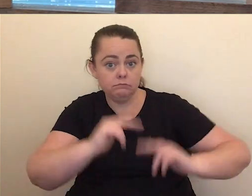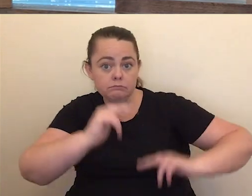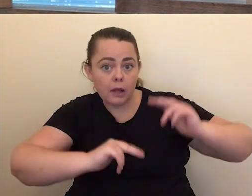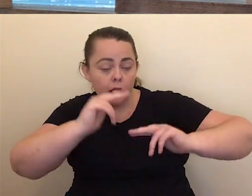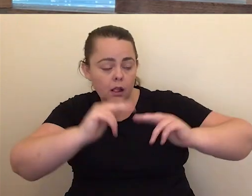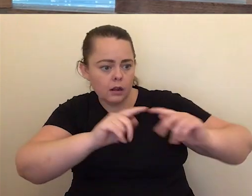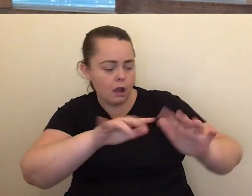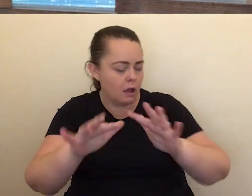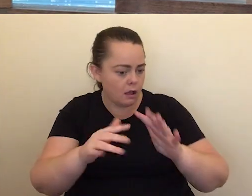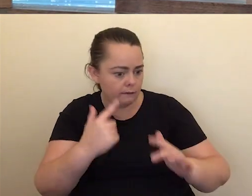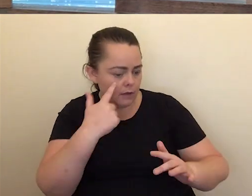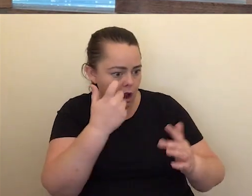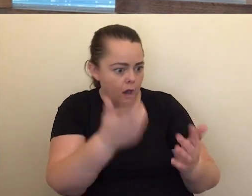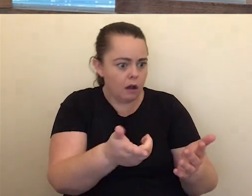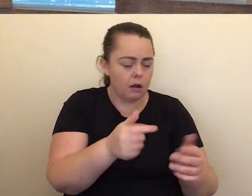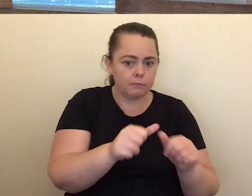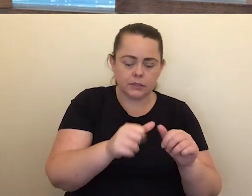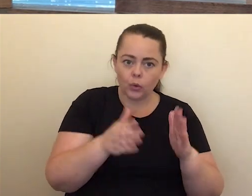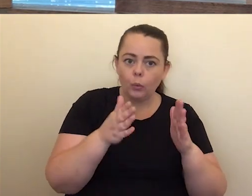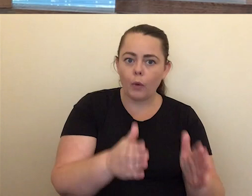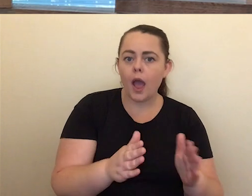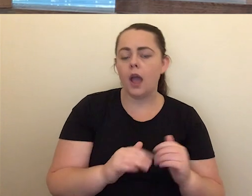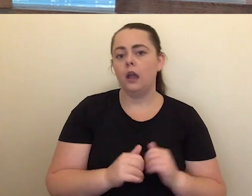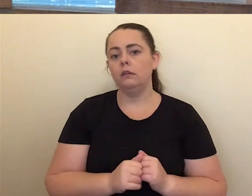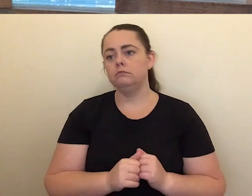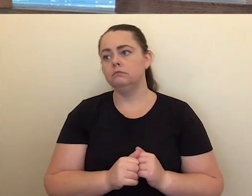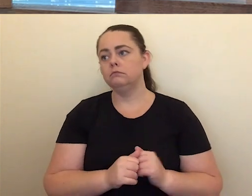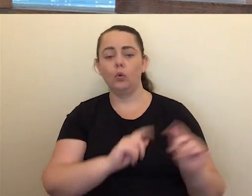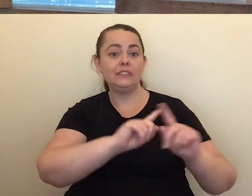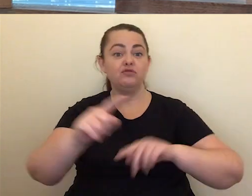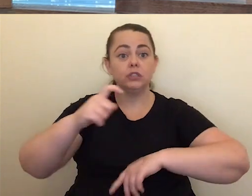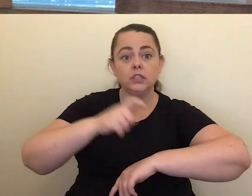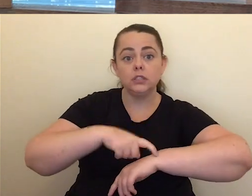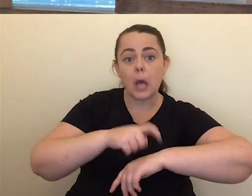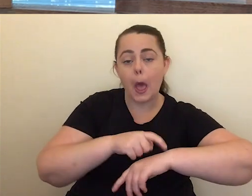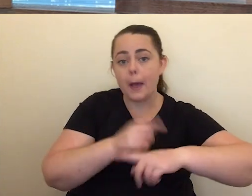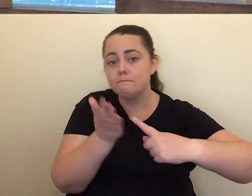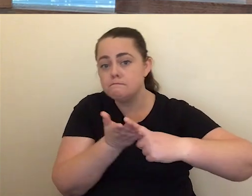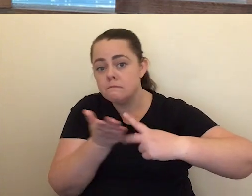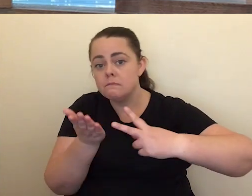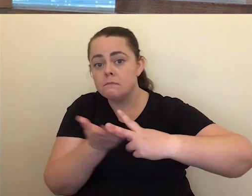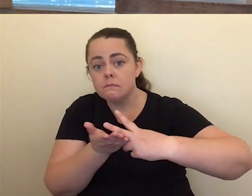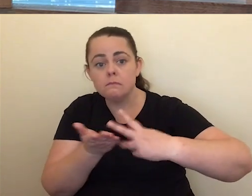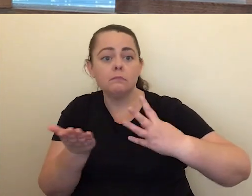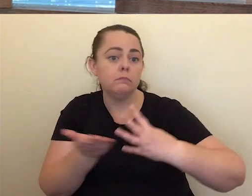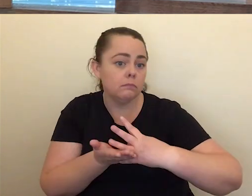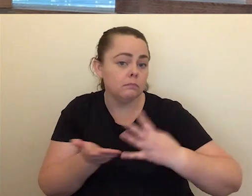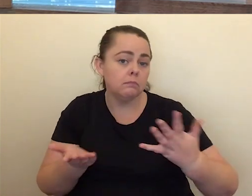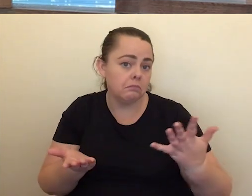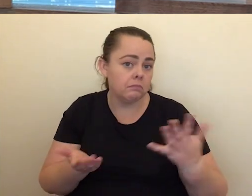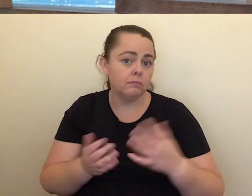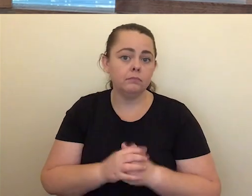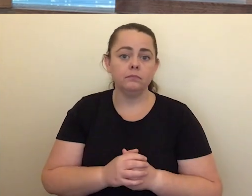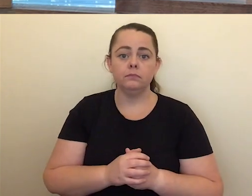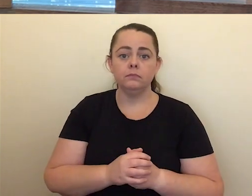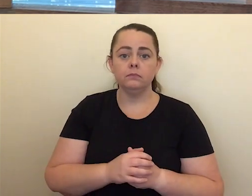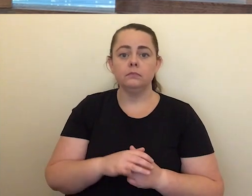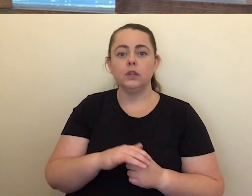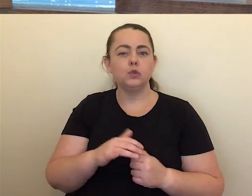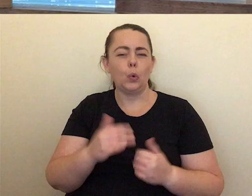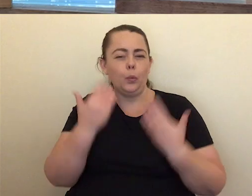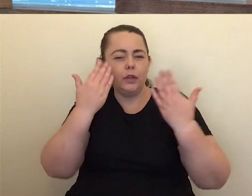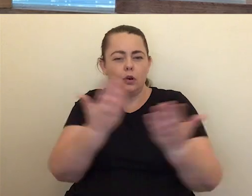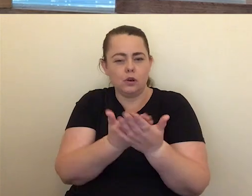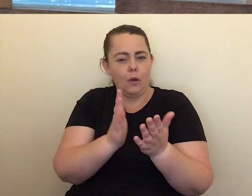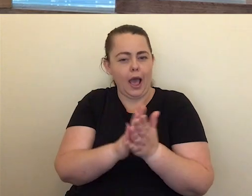in fact different schedules and timings being introduced. So all that information is really important for us to understand how we might manage vaccines